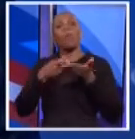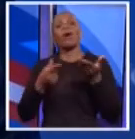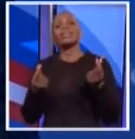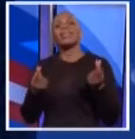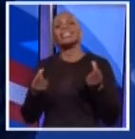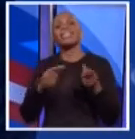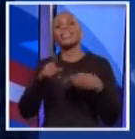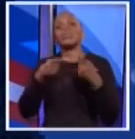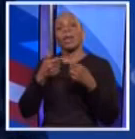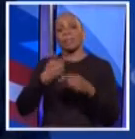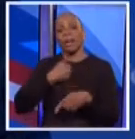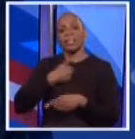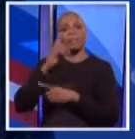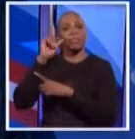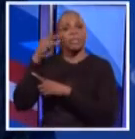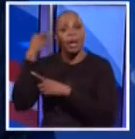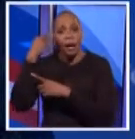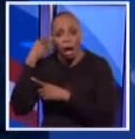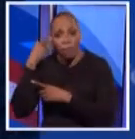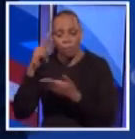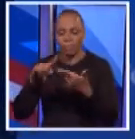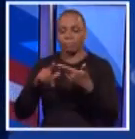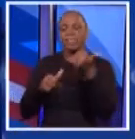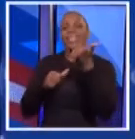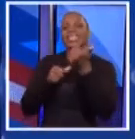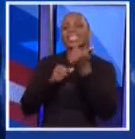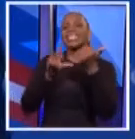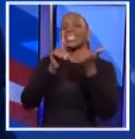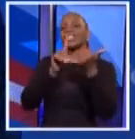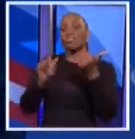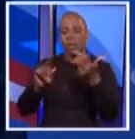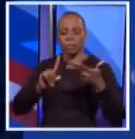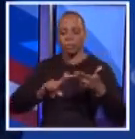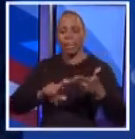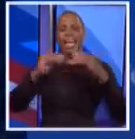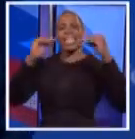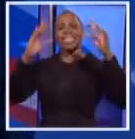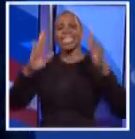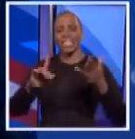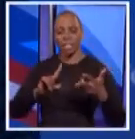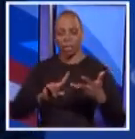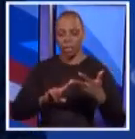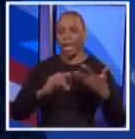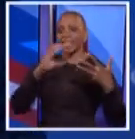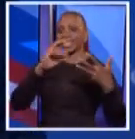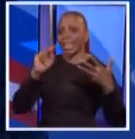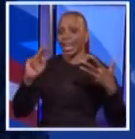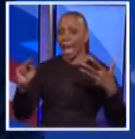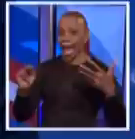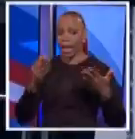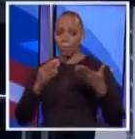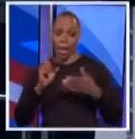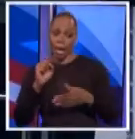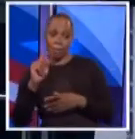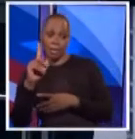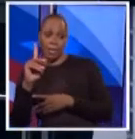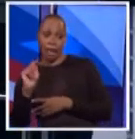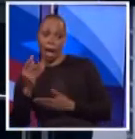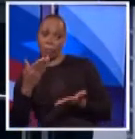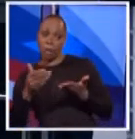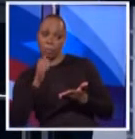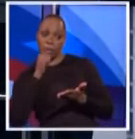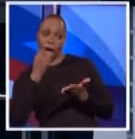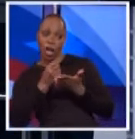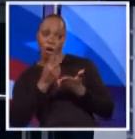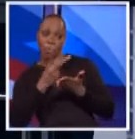General, when I was Governor, when I was Assistant District Attorney, what I've done as a teacher, even on CNN, which Scott may or may not have approved of. I have